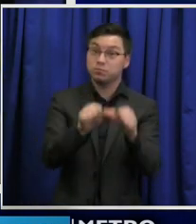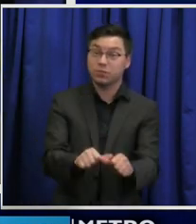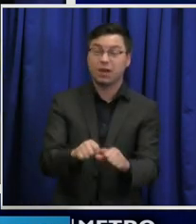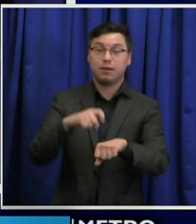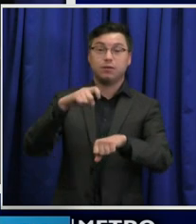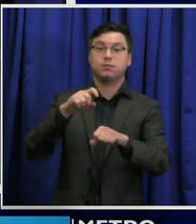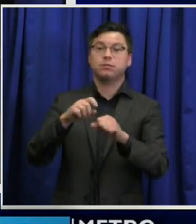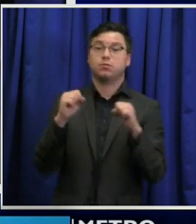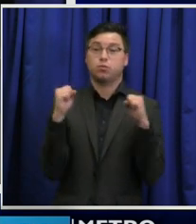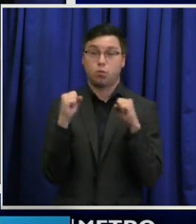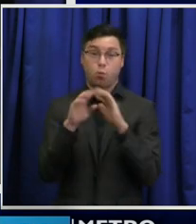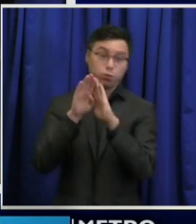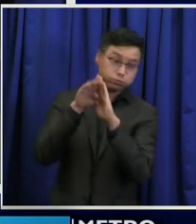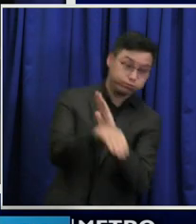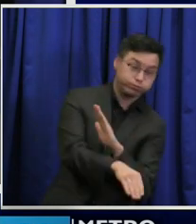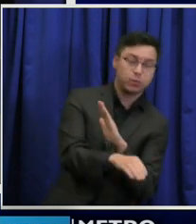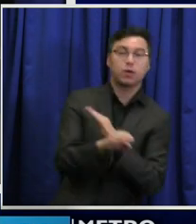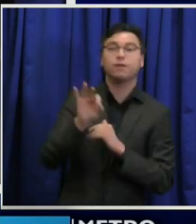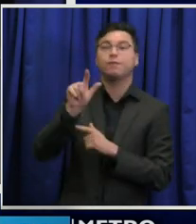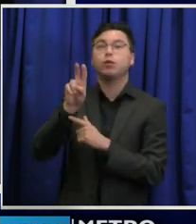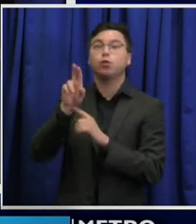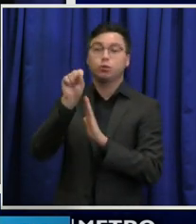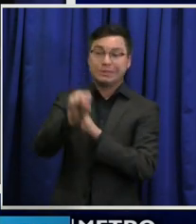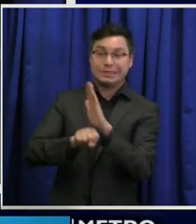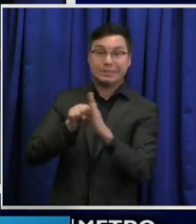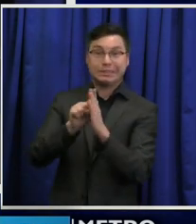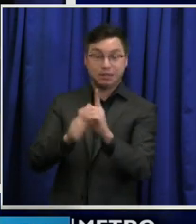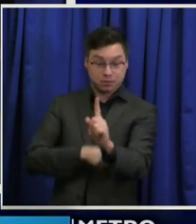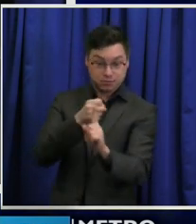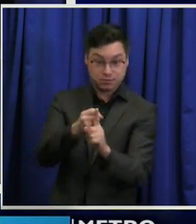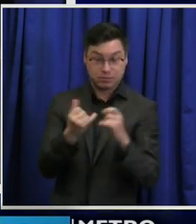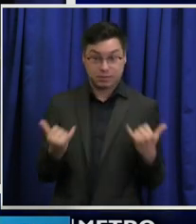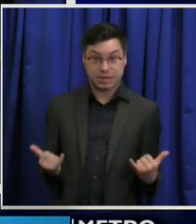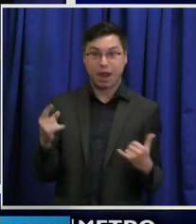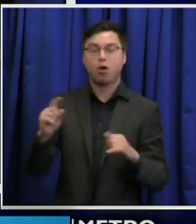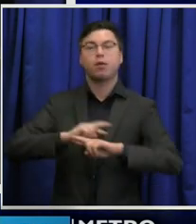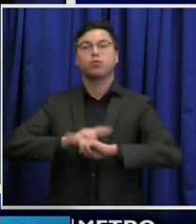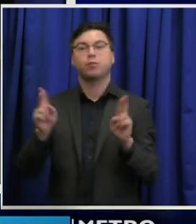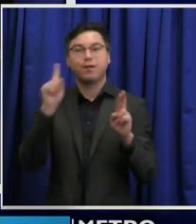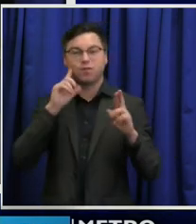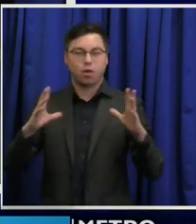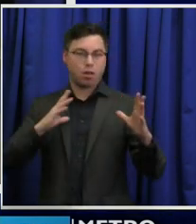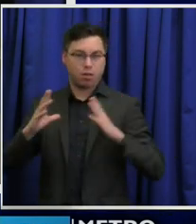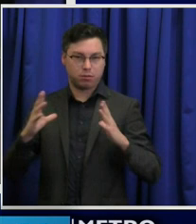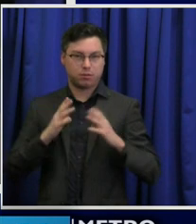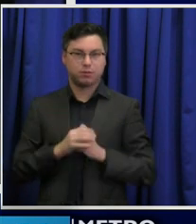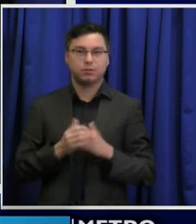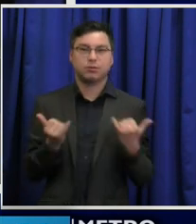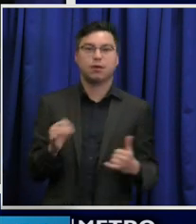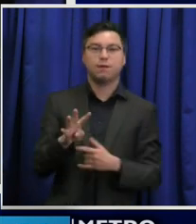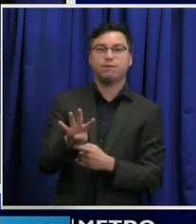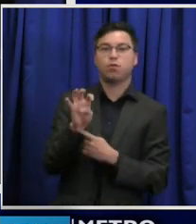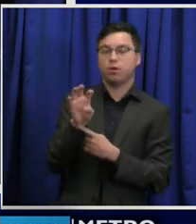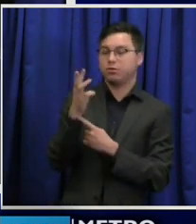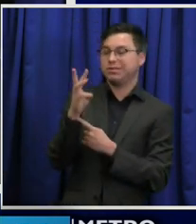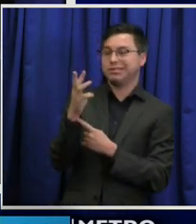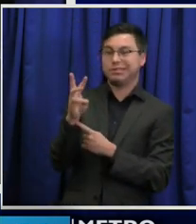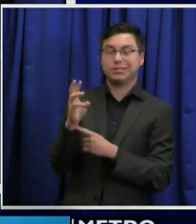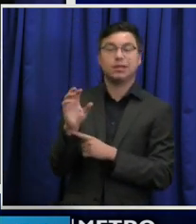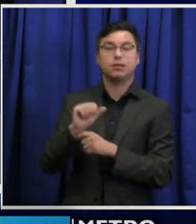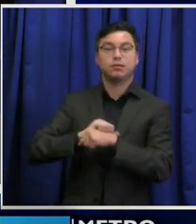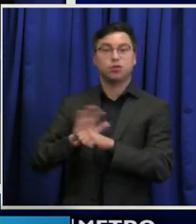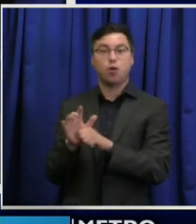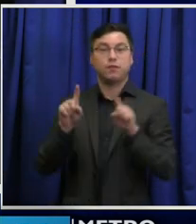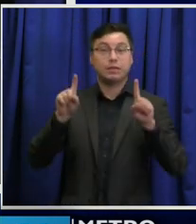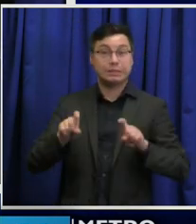flu season hits, and we prepare for the holidays. Now, there are 4,600 COVID-19 tests conducted in Nashville every day.